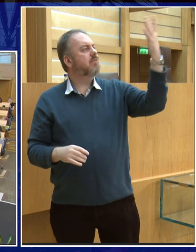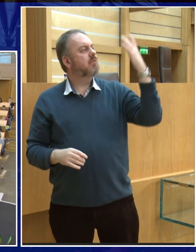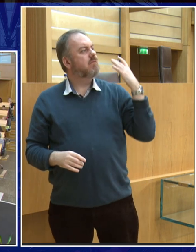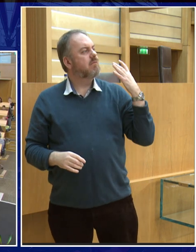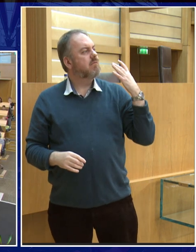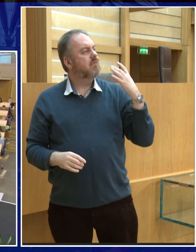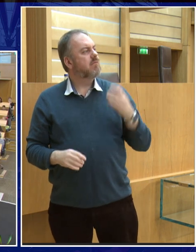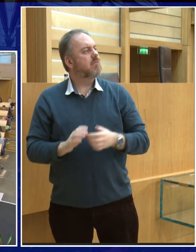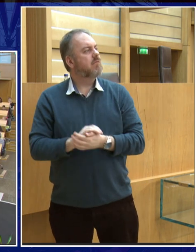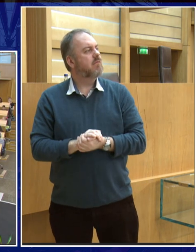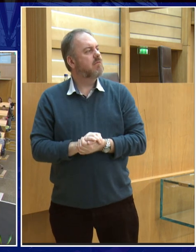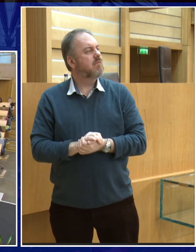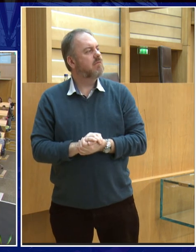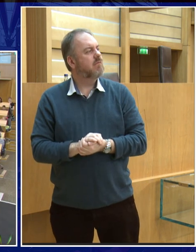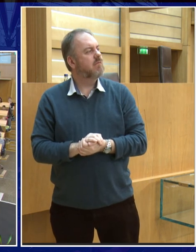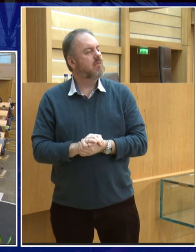Yeah.